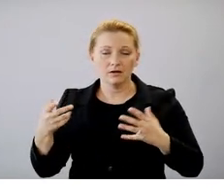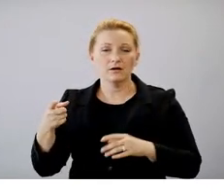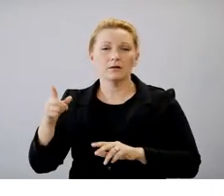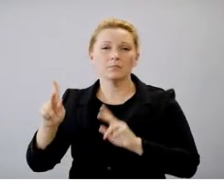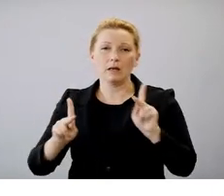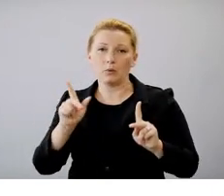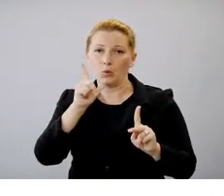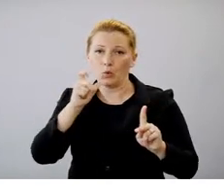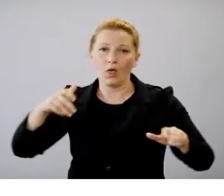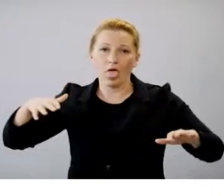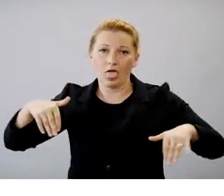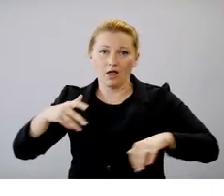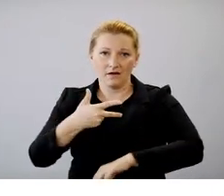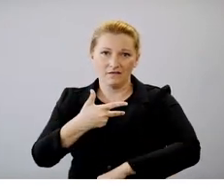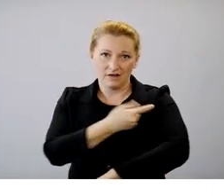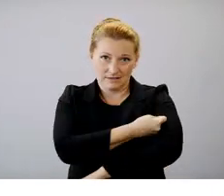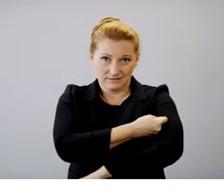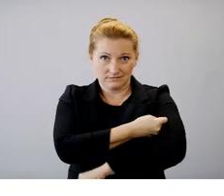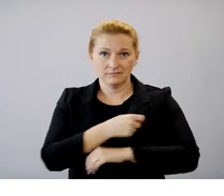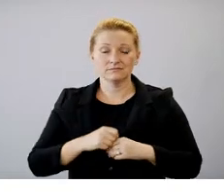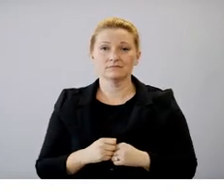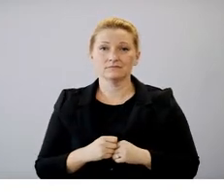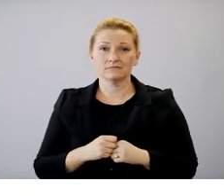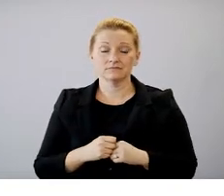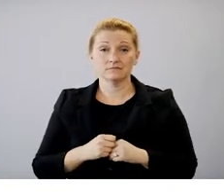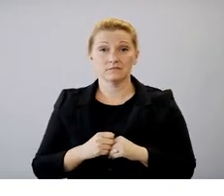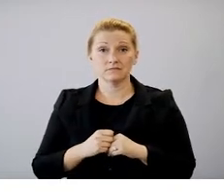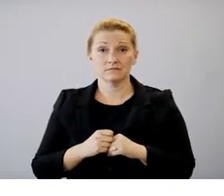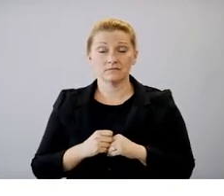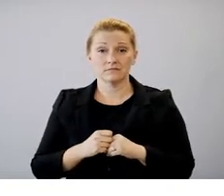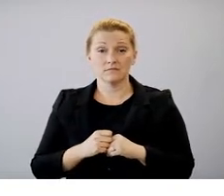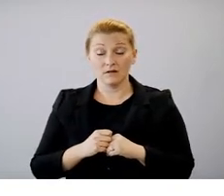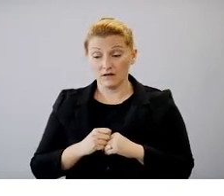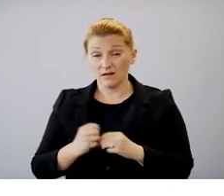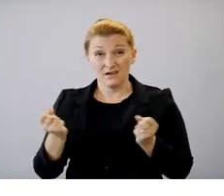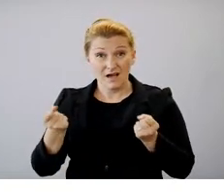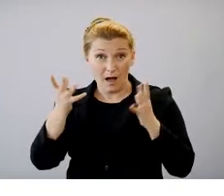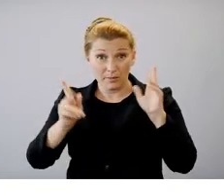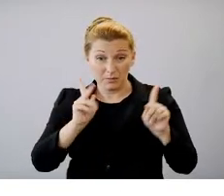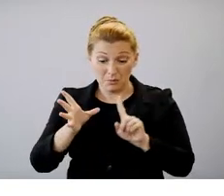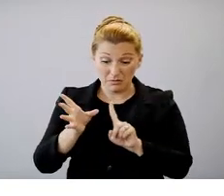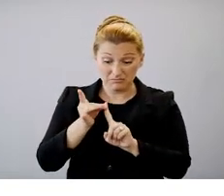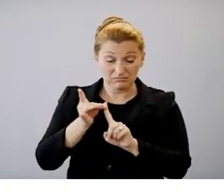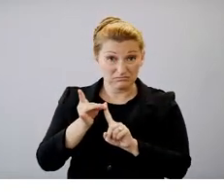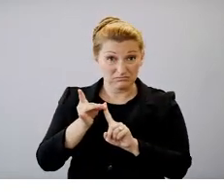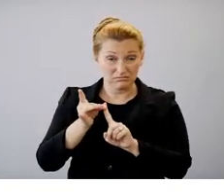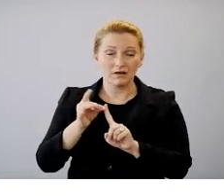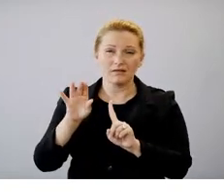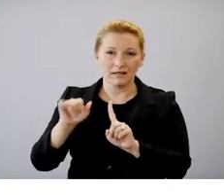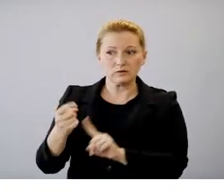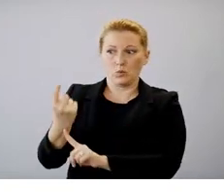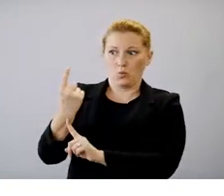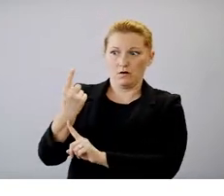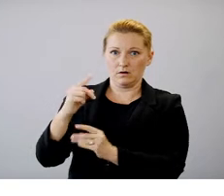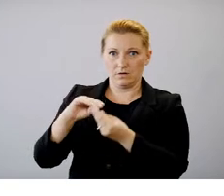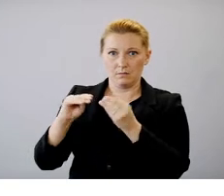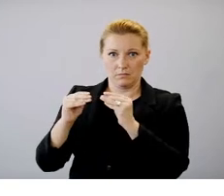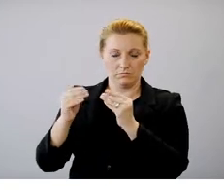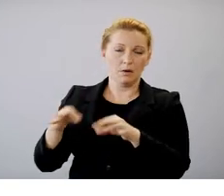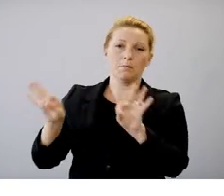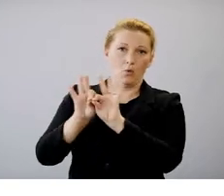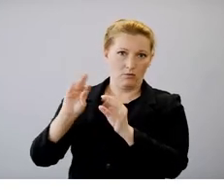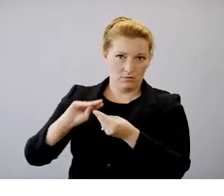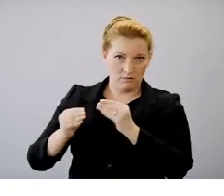unvaccinated. Case numbers are one important component of disease surveillance for public health, but the